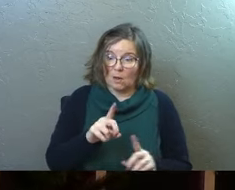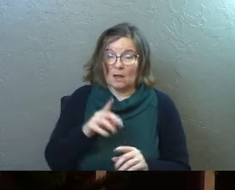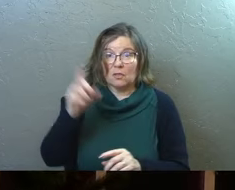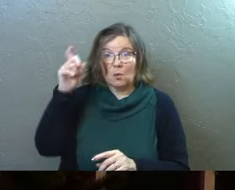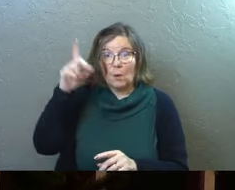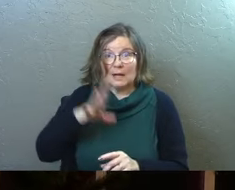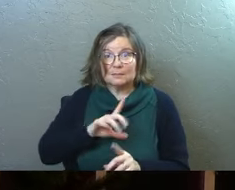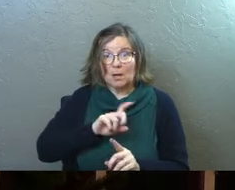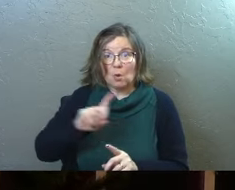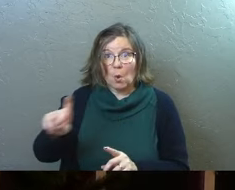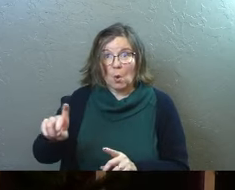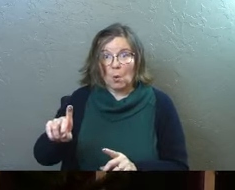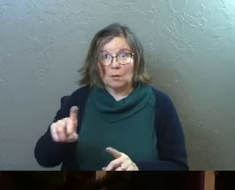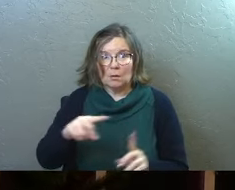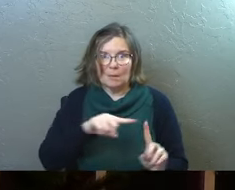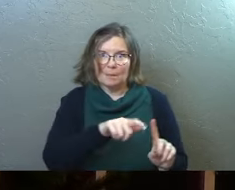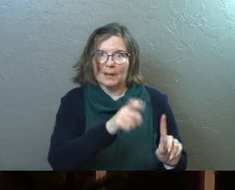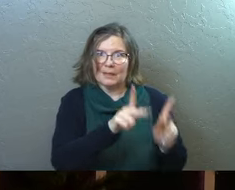alone.